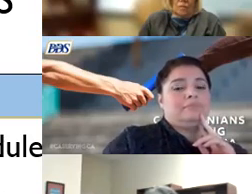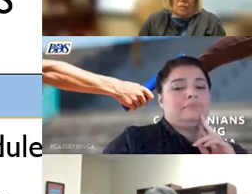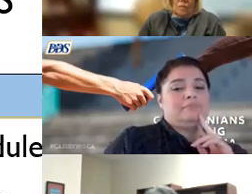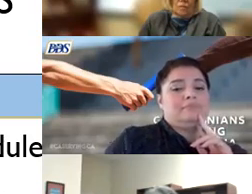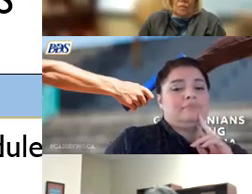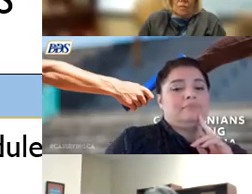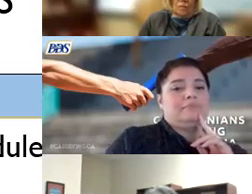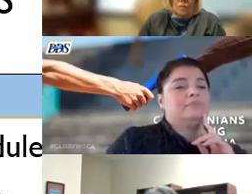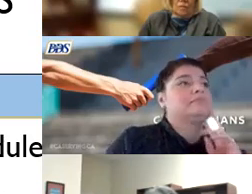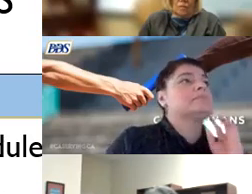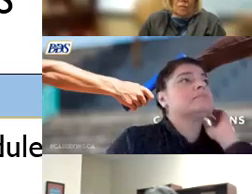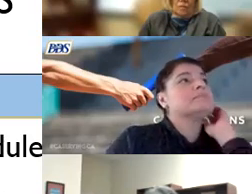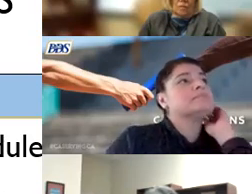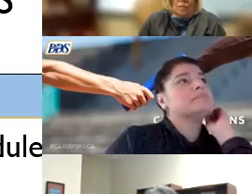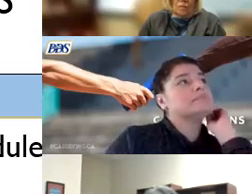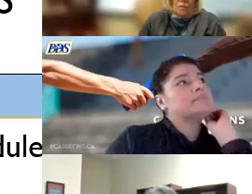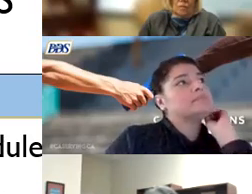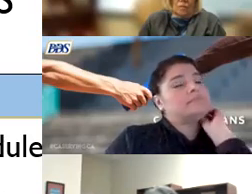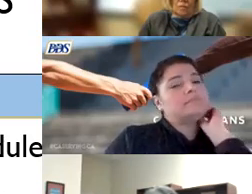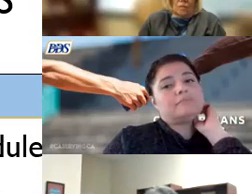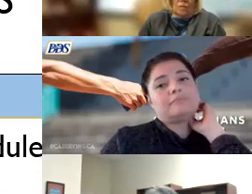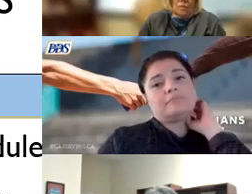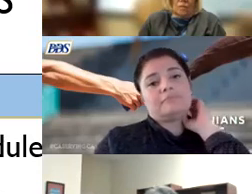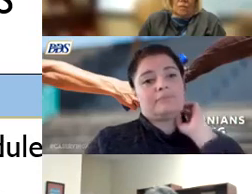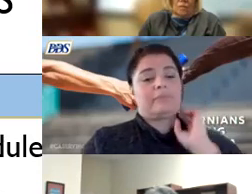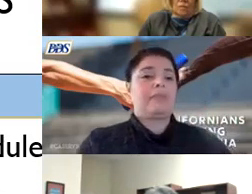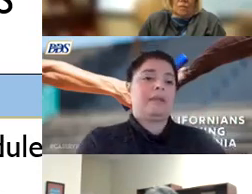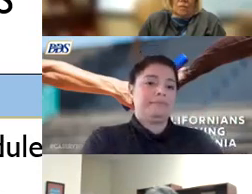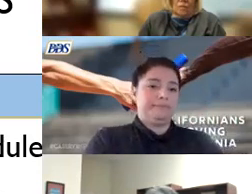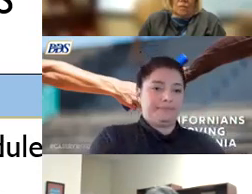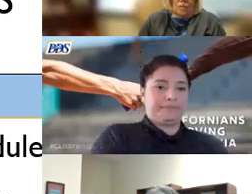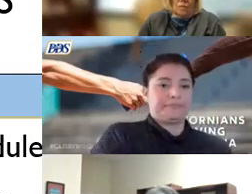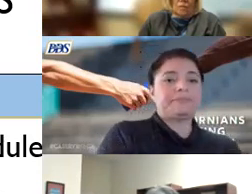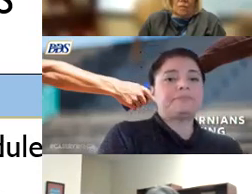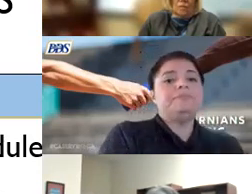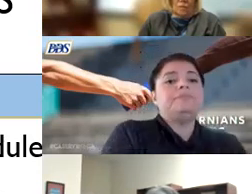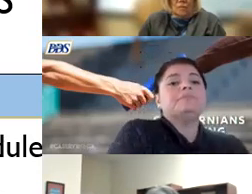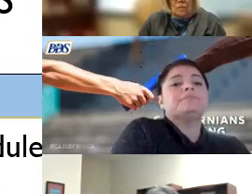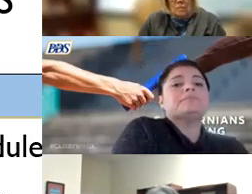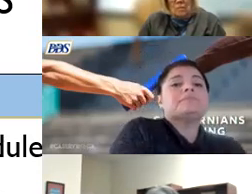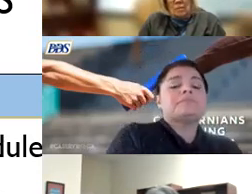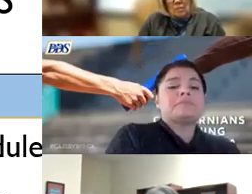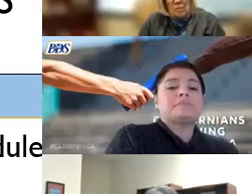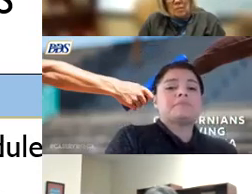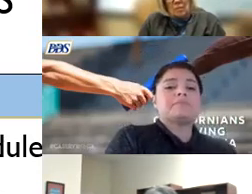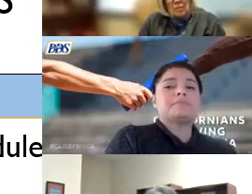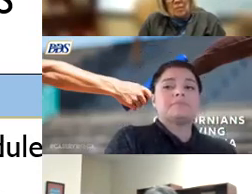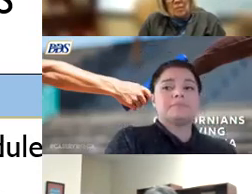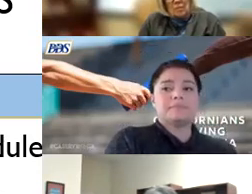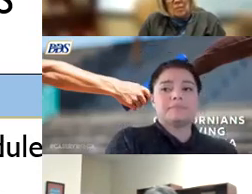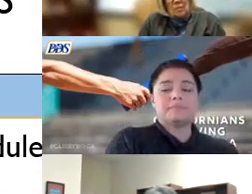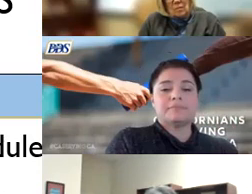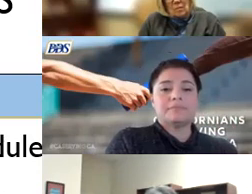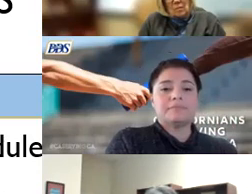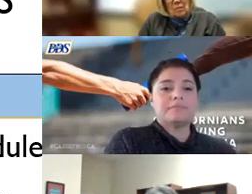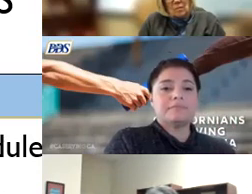we completed our service navigator program for uh grant year 1920 this program served